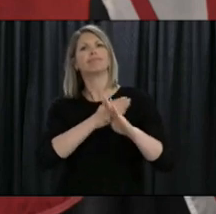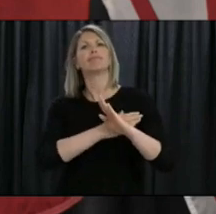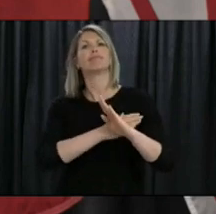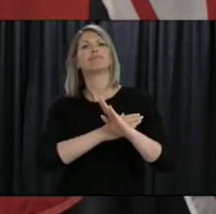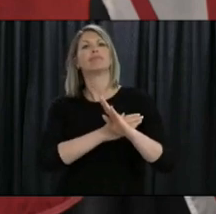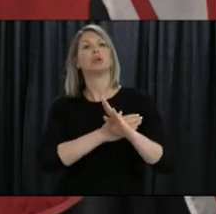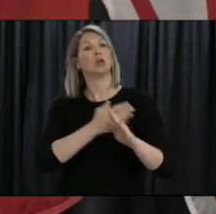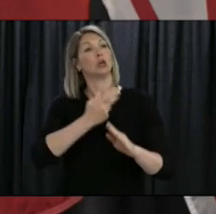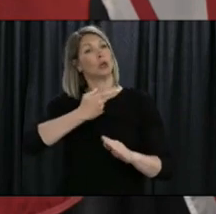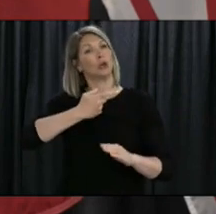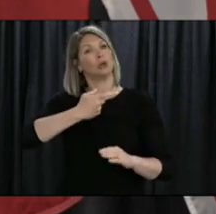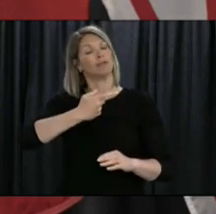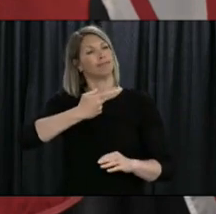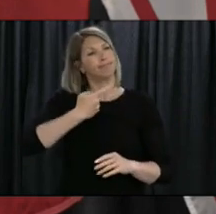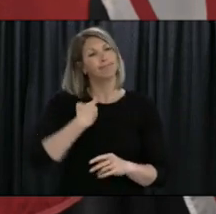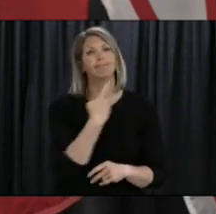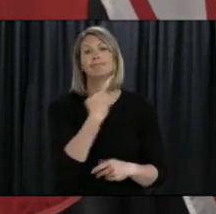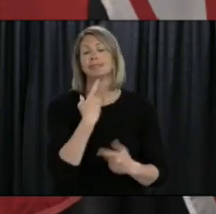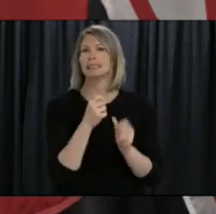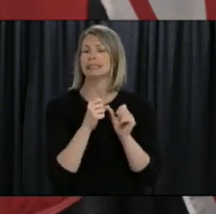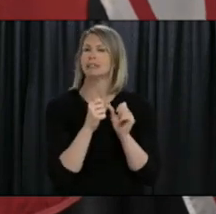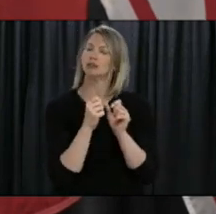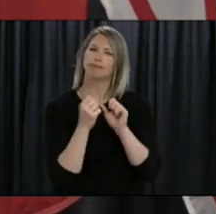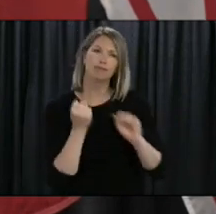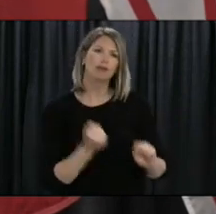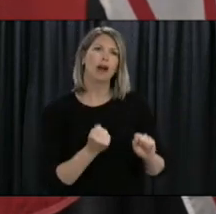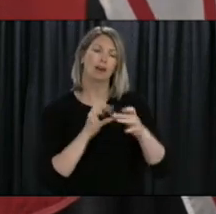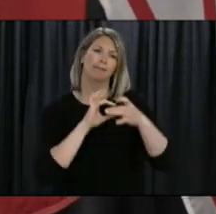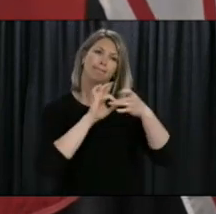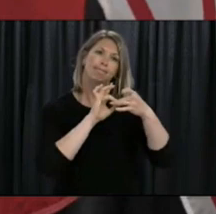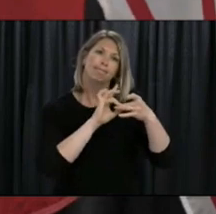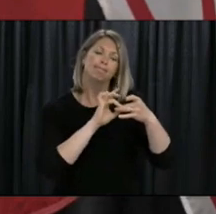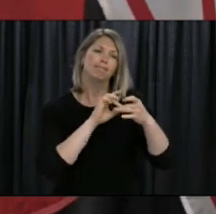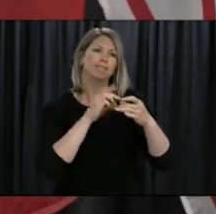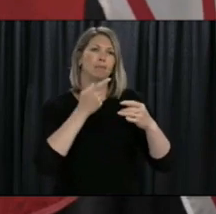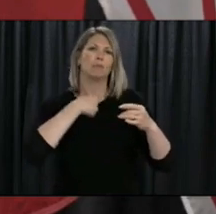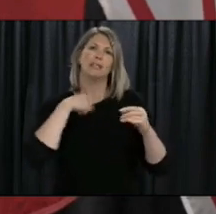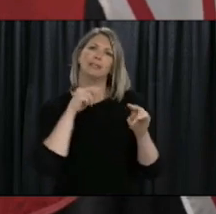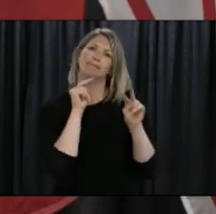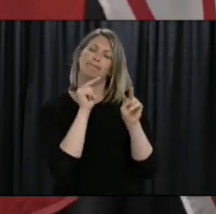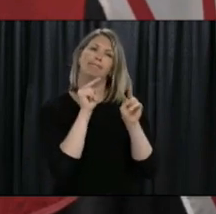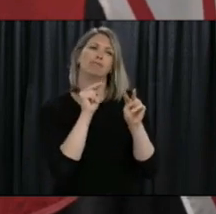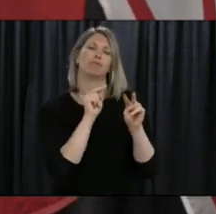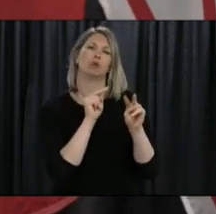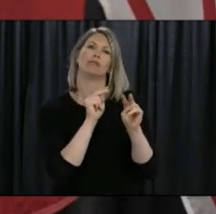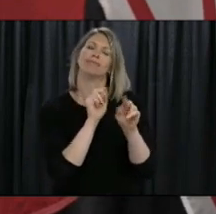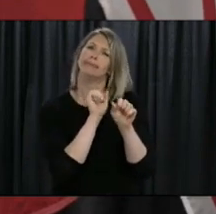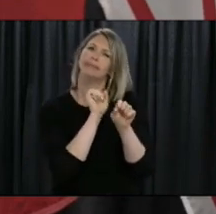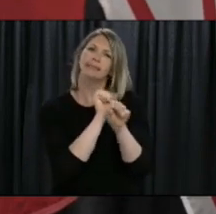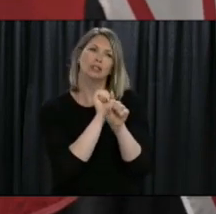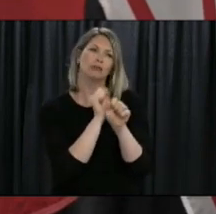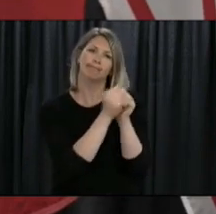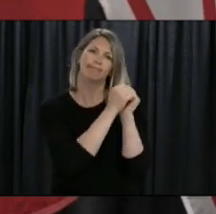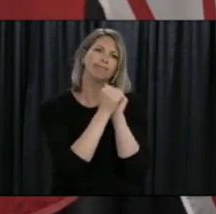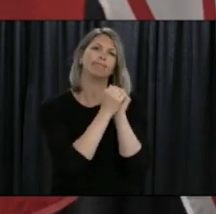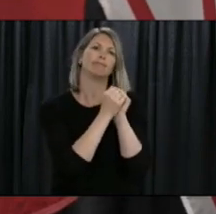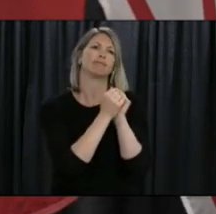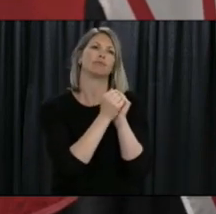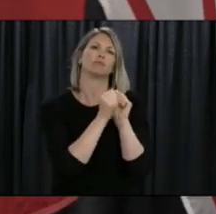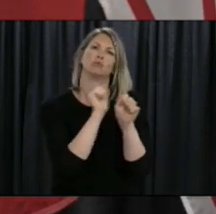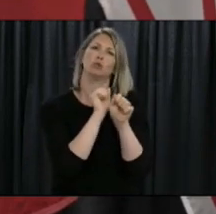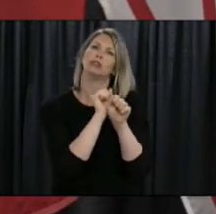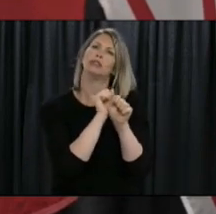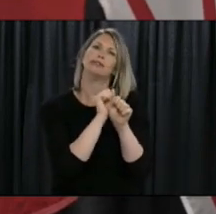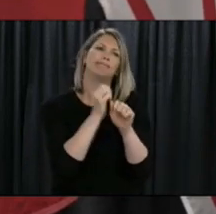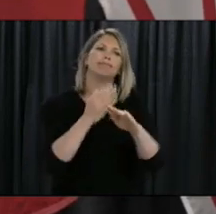strengthen the working relationships as we look forward, and we will look forward to continuing to work. Matter of fact, later this week I will be speaking